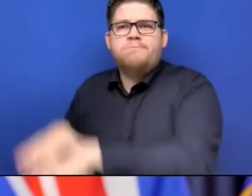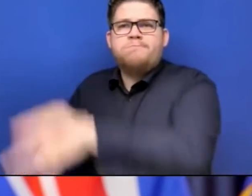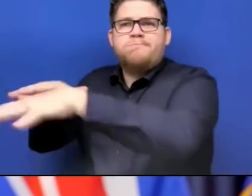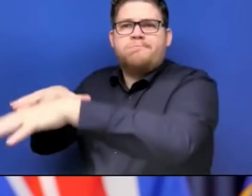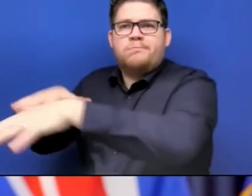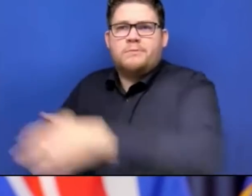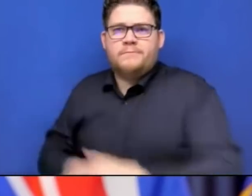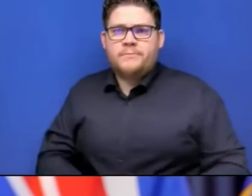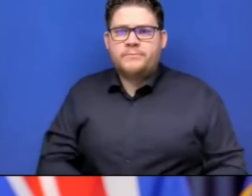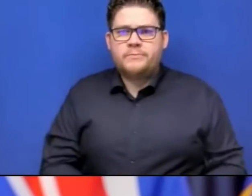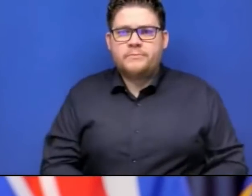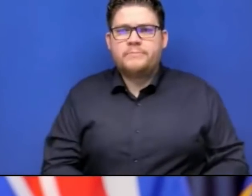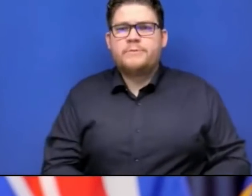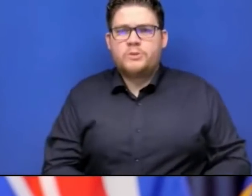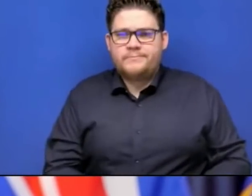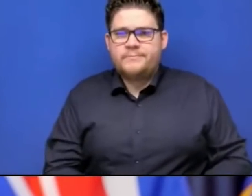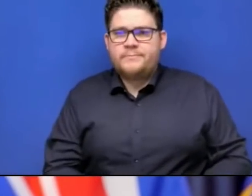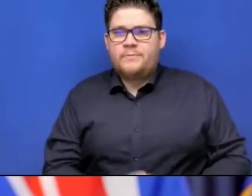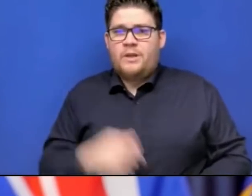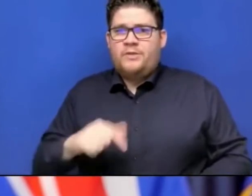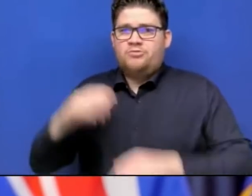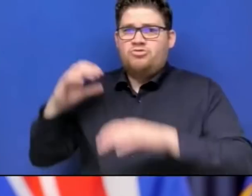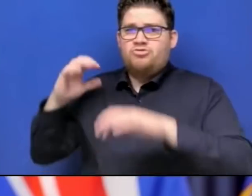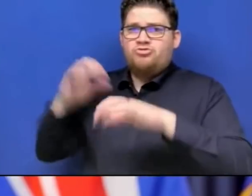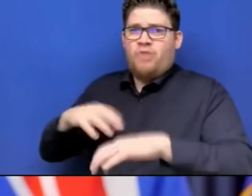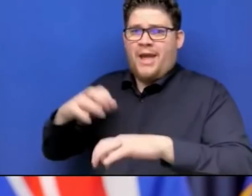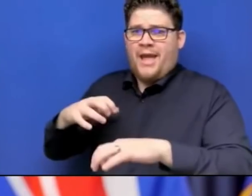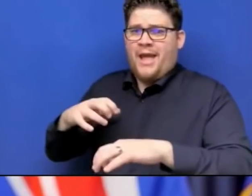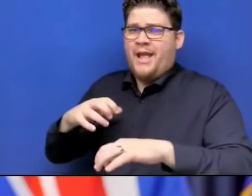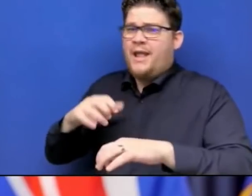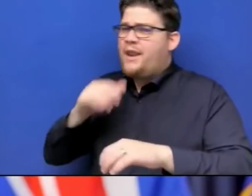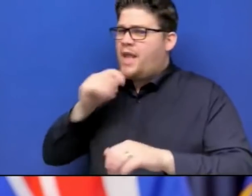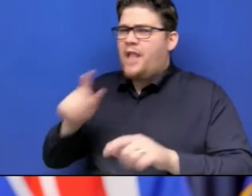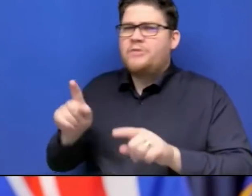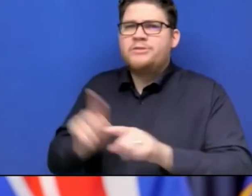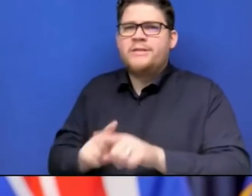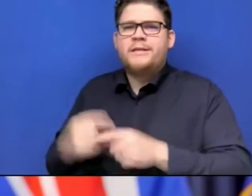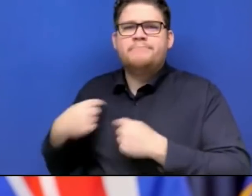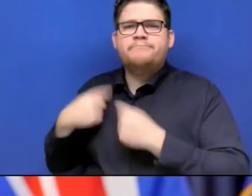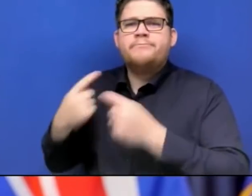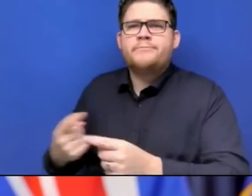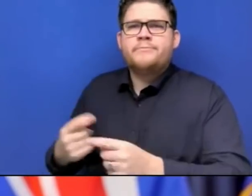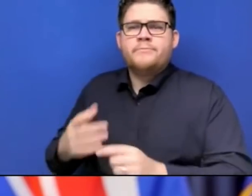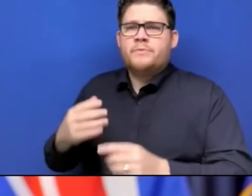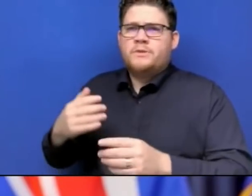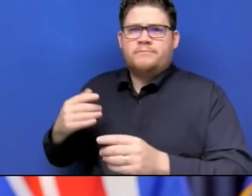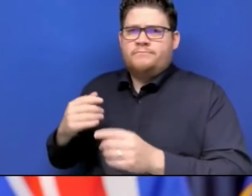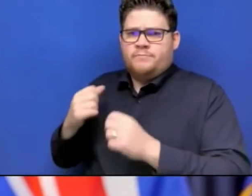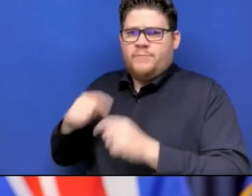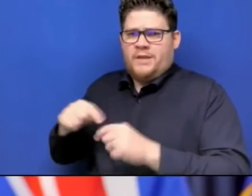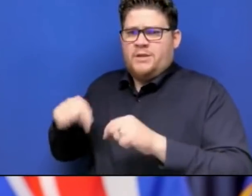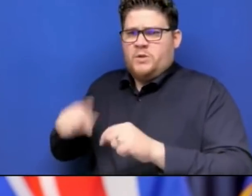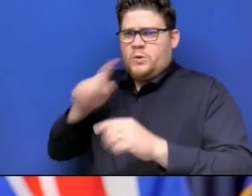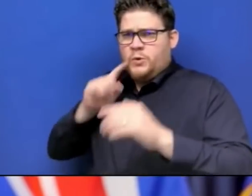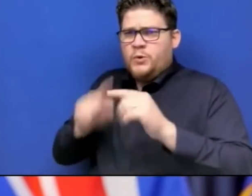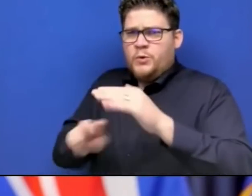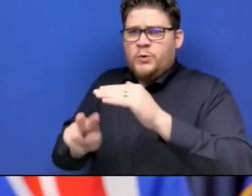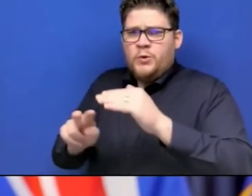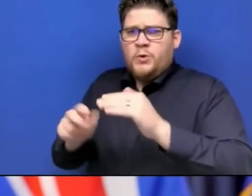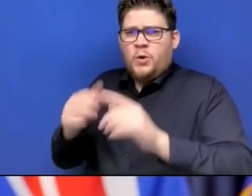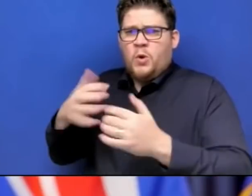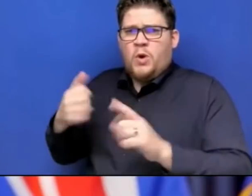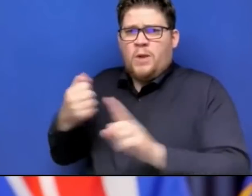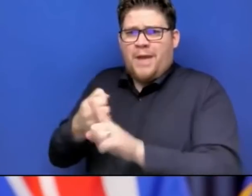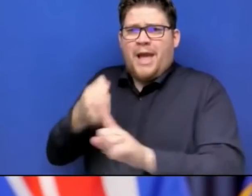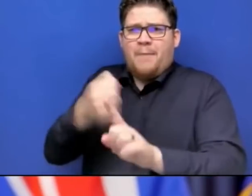intensity as we saw mid-month in some of our hardest-hit areas, such as the Fraser Valley, but the cumulative effect of this succession of